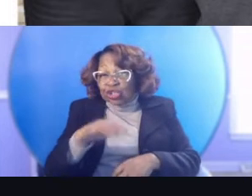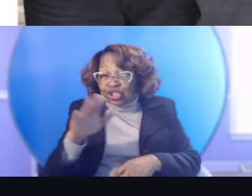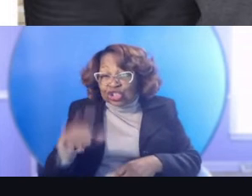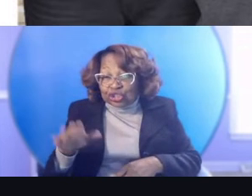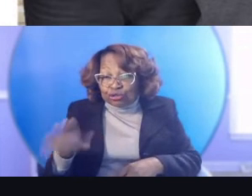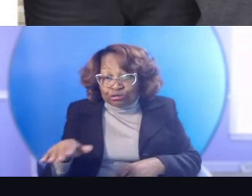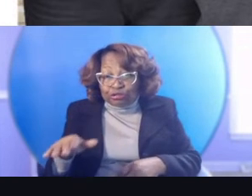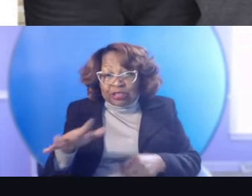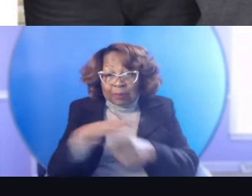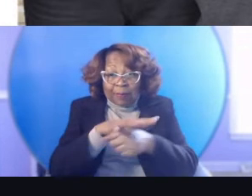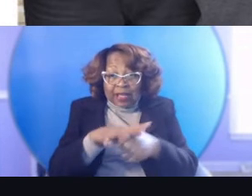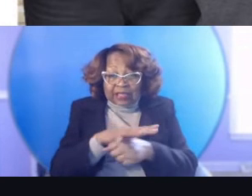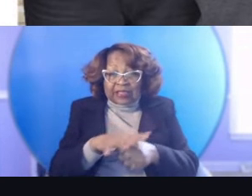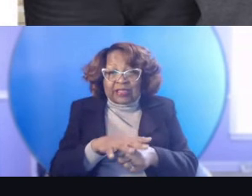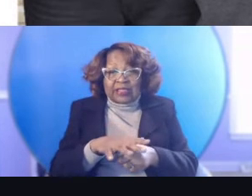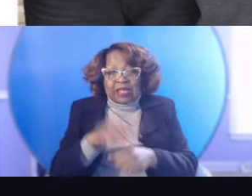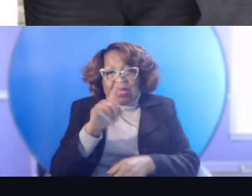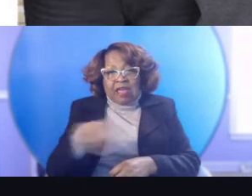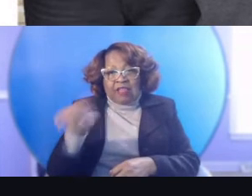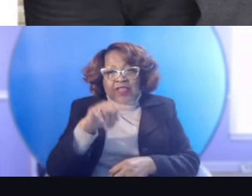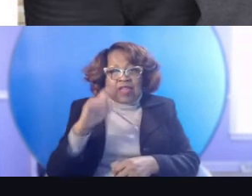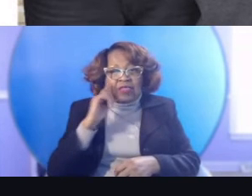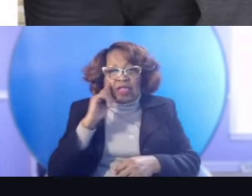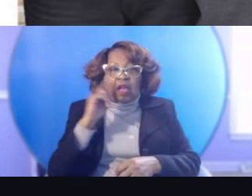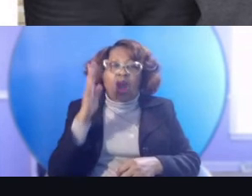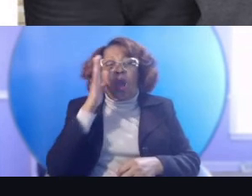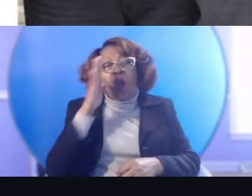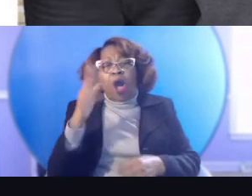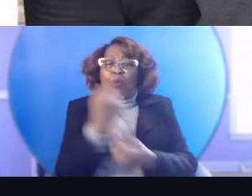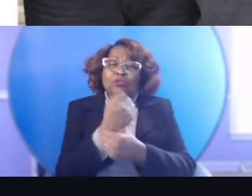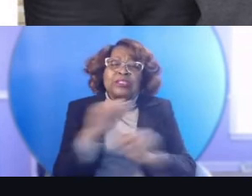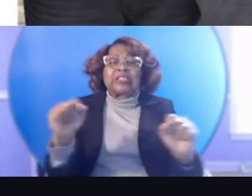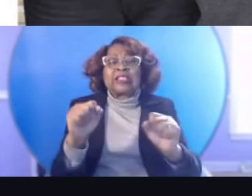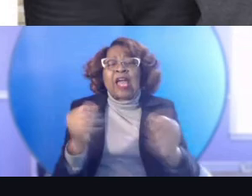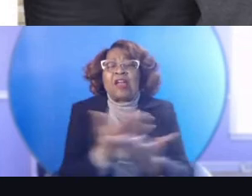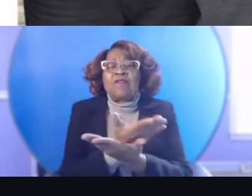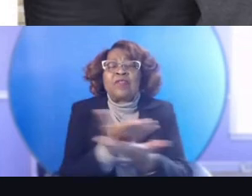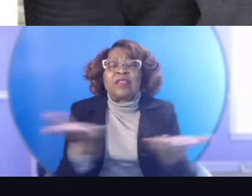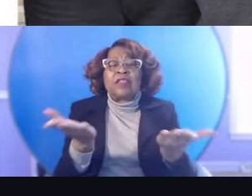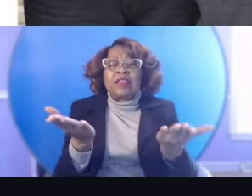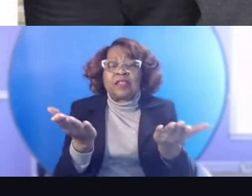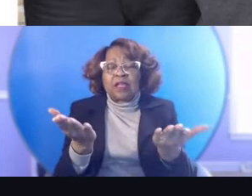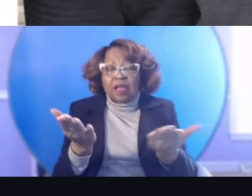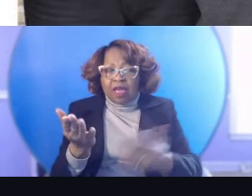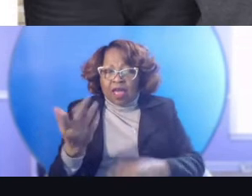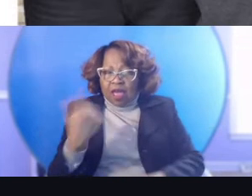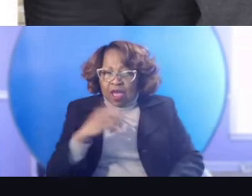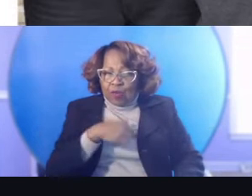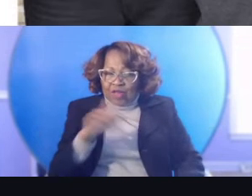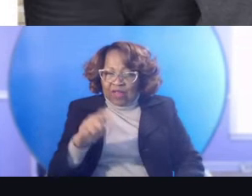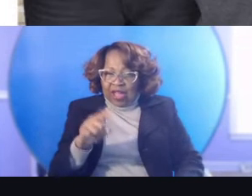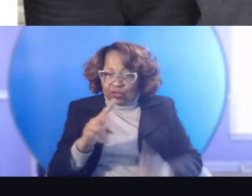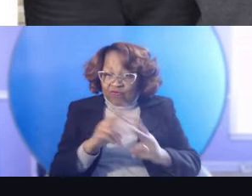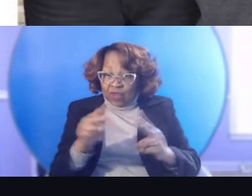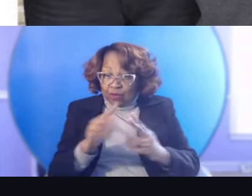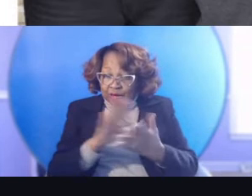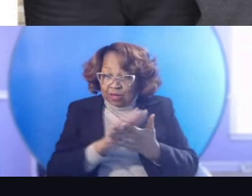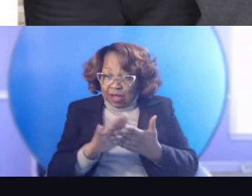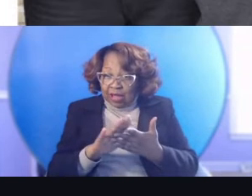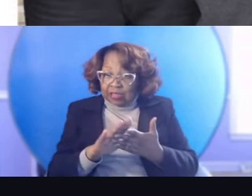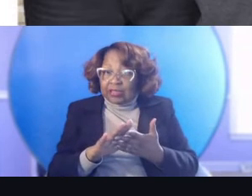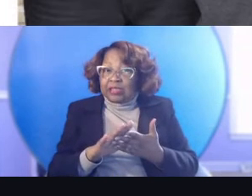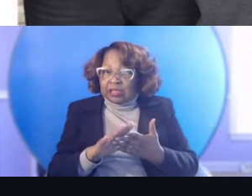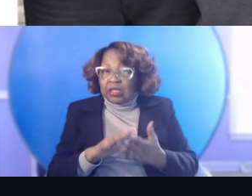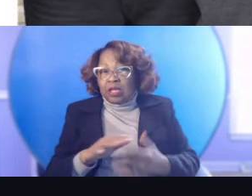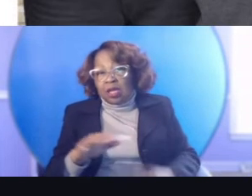And they think that they are going to save the space and we have had to nicely, uh, check some